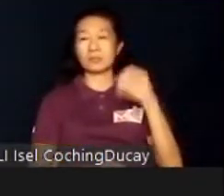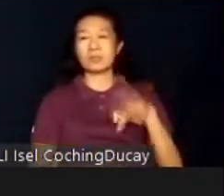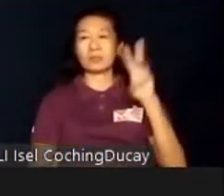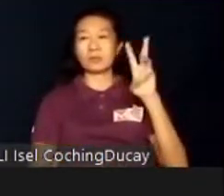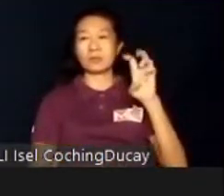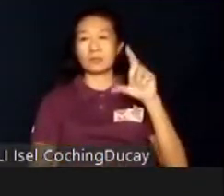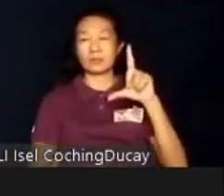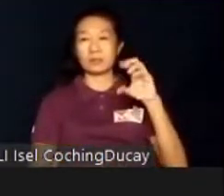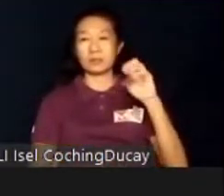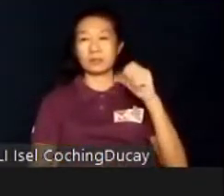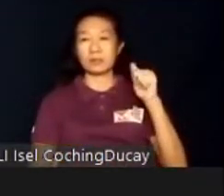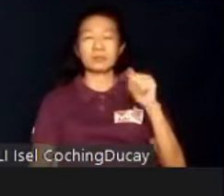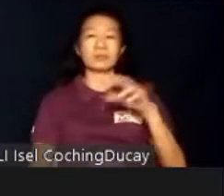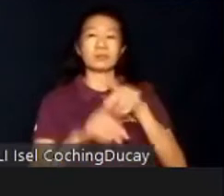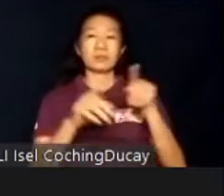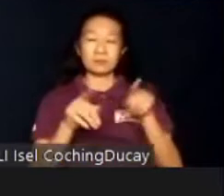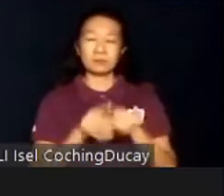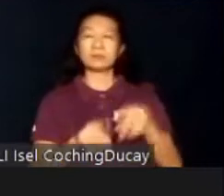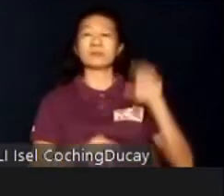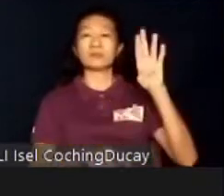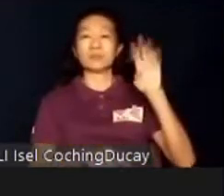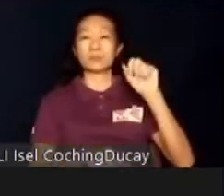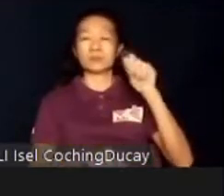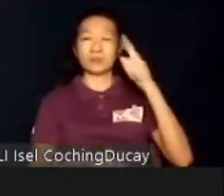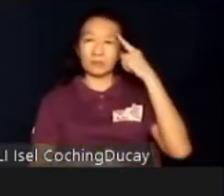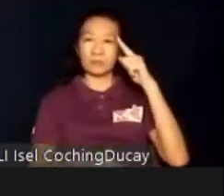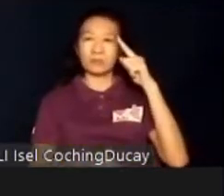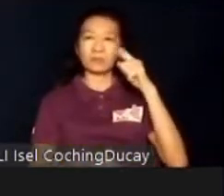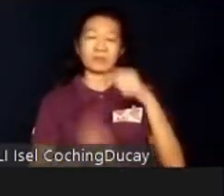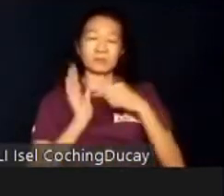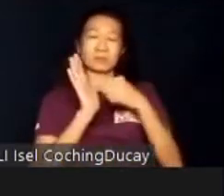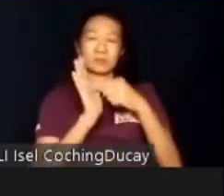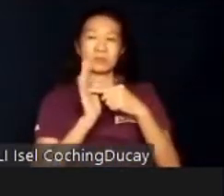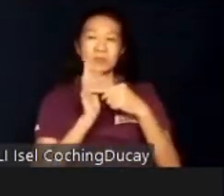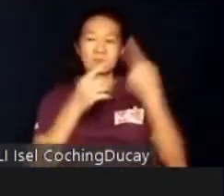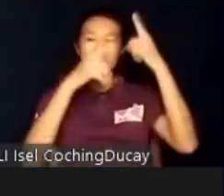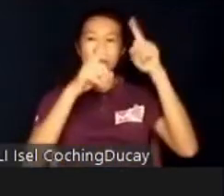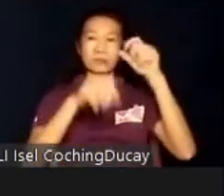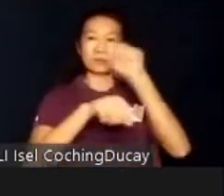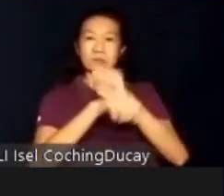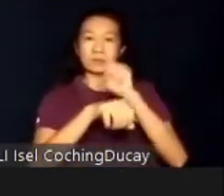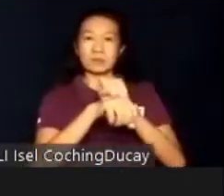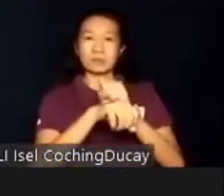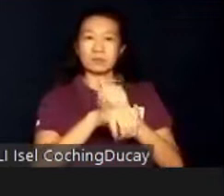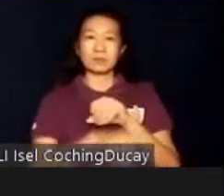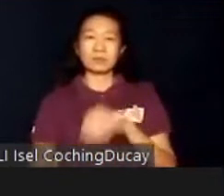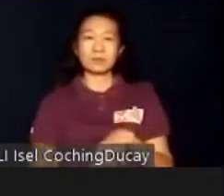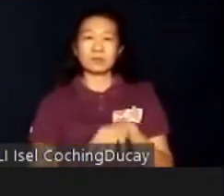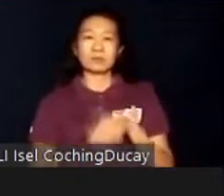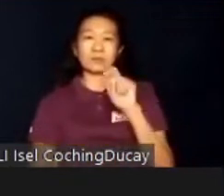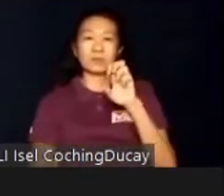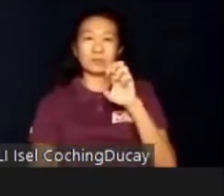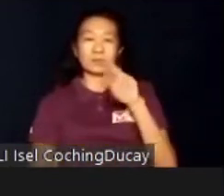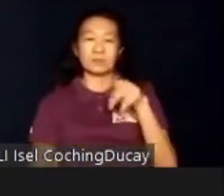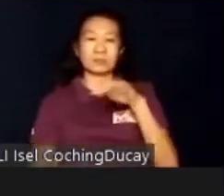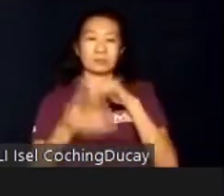Consortium as predictors of successful employment. TEP students may simultaneously enroll in the Job Readiness